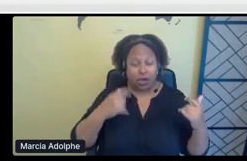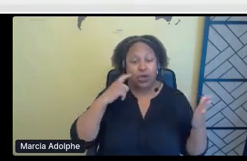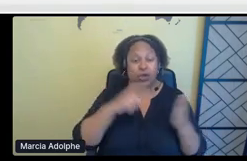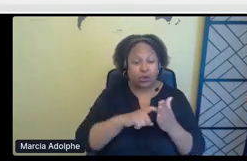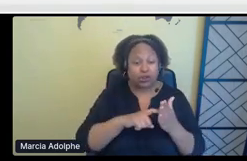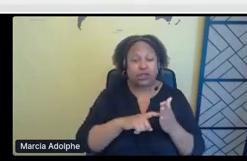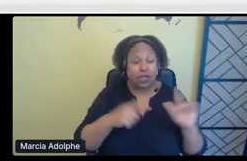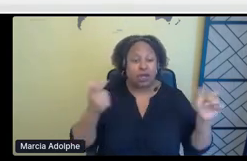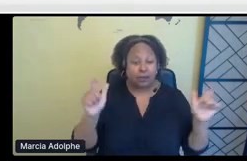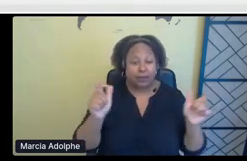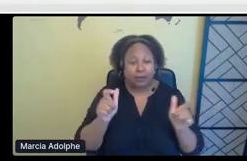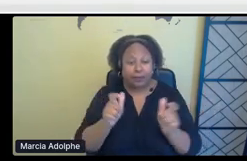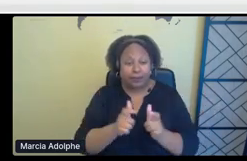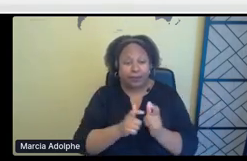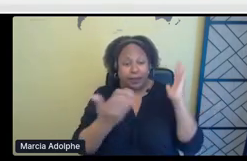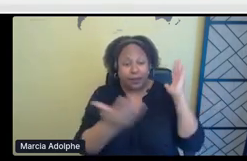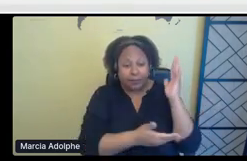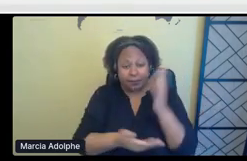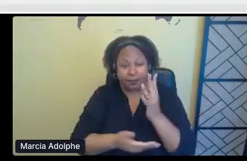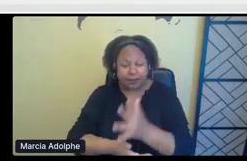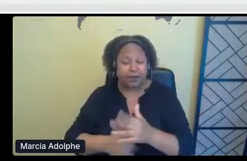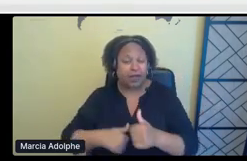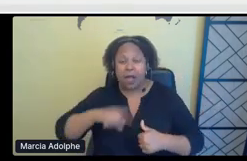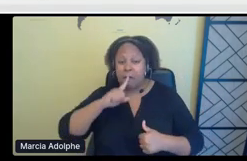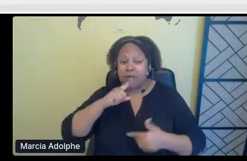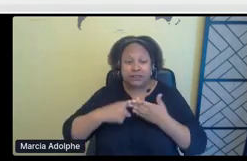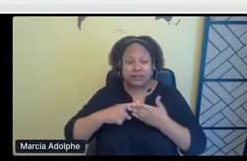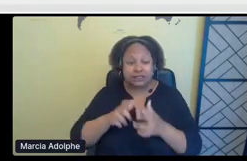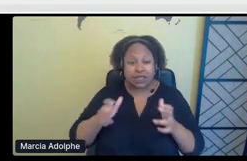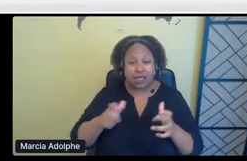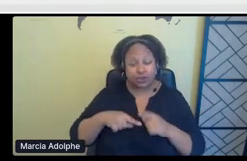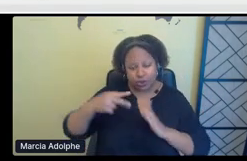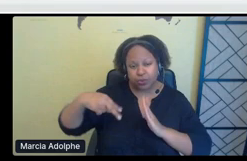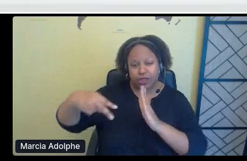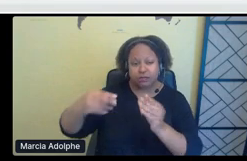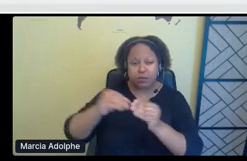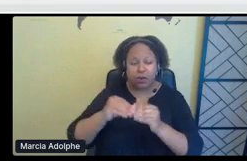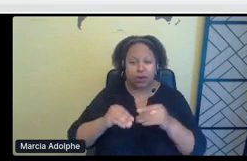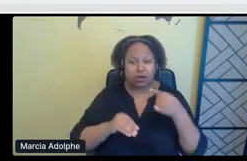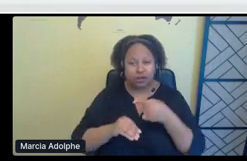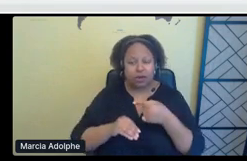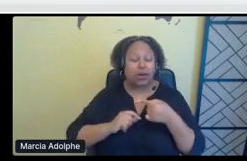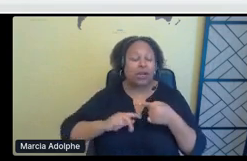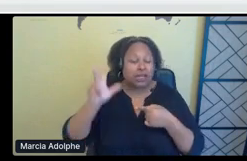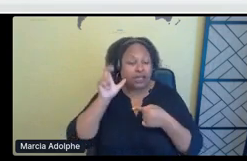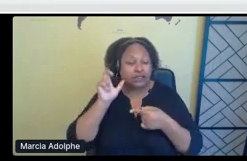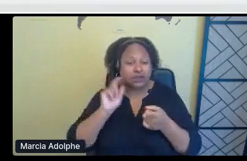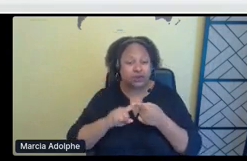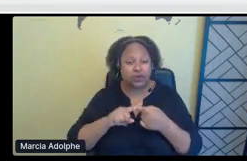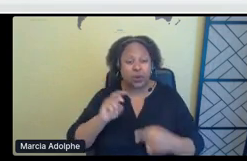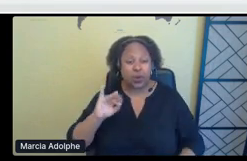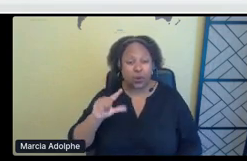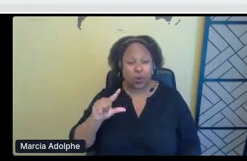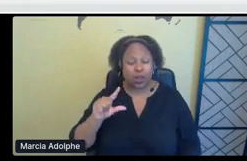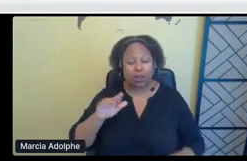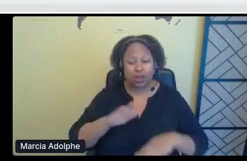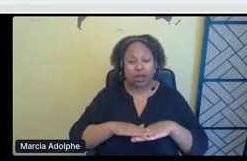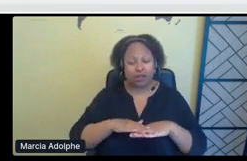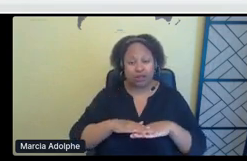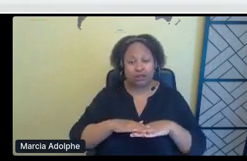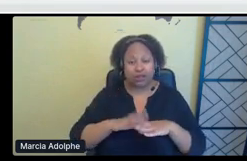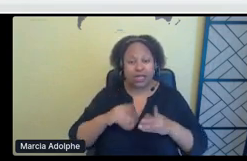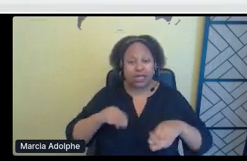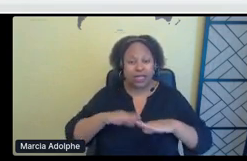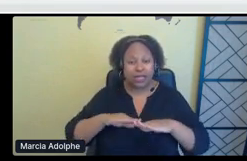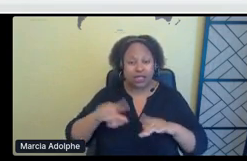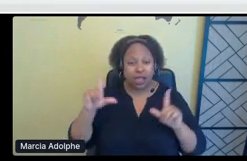you can, I won't talk too much about this, but this oil, you can read more or not read more, but listen to oil on Lubicon land. It's a photo essay